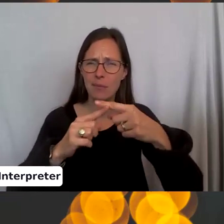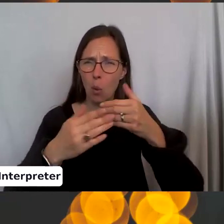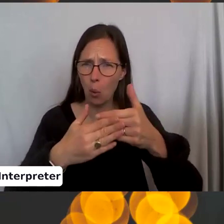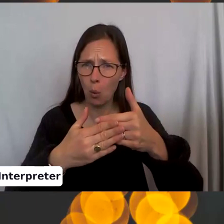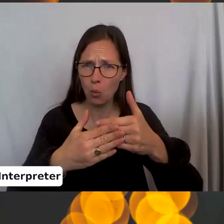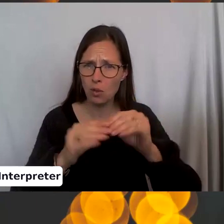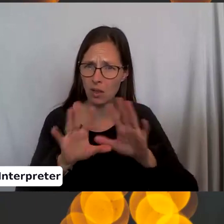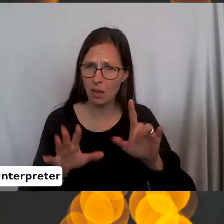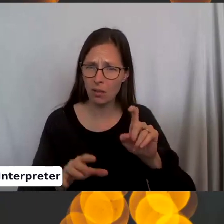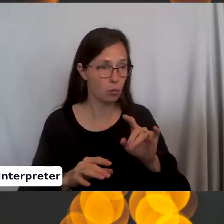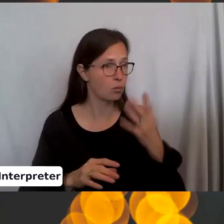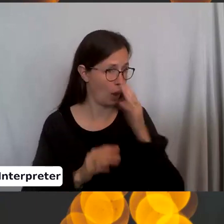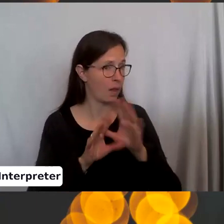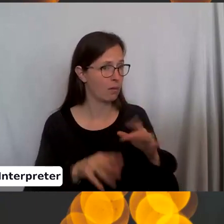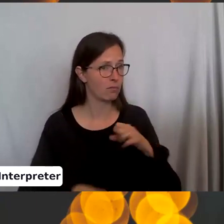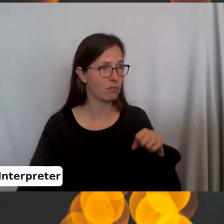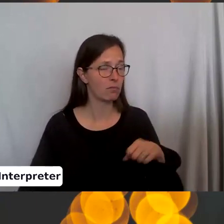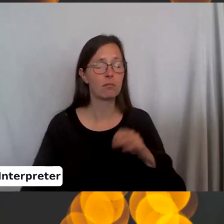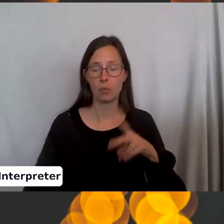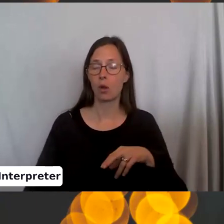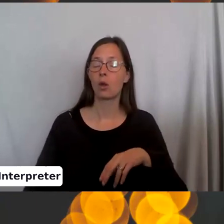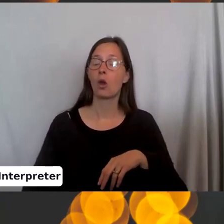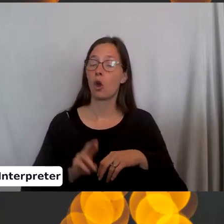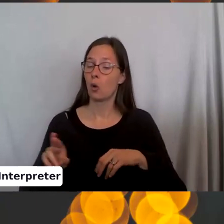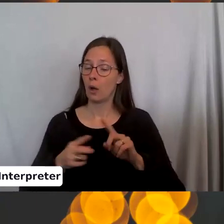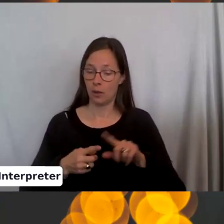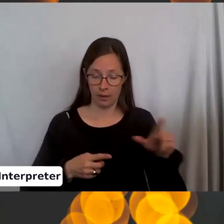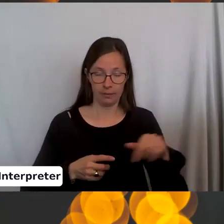Looks clear to me. Okay. Right to left.